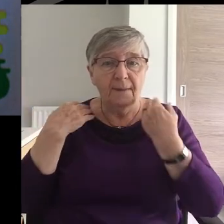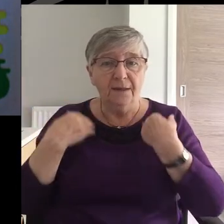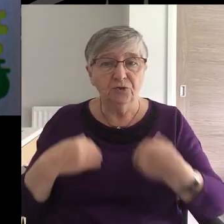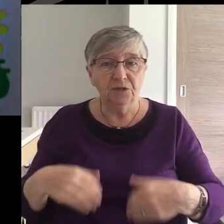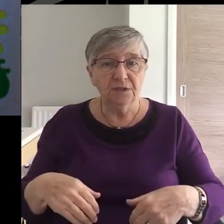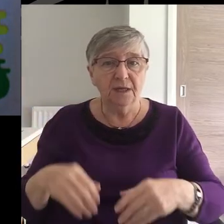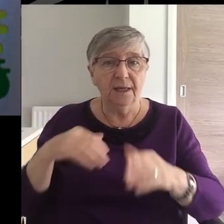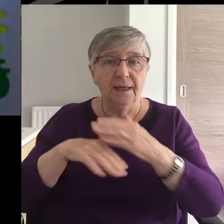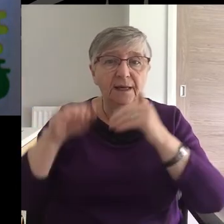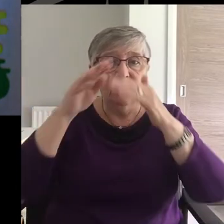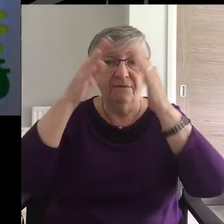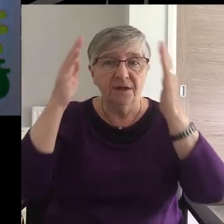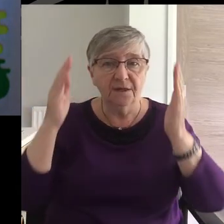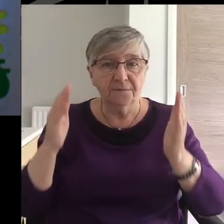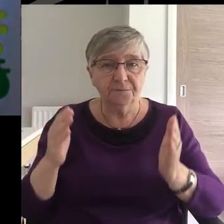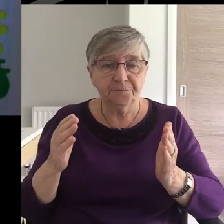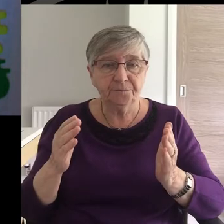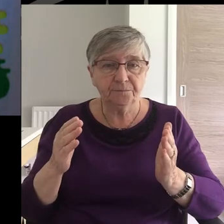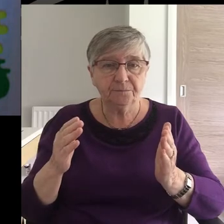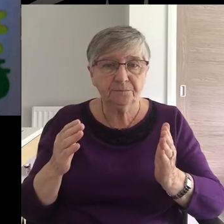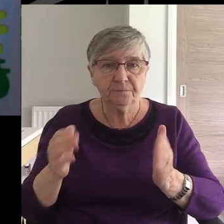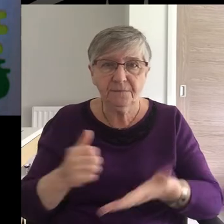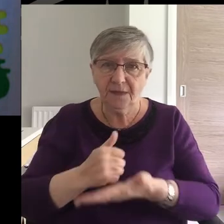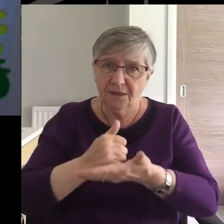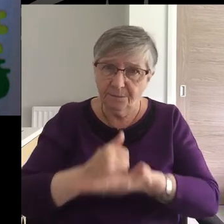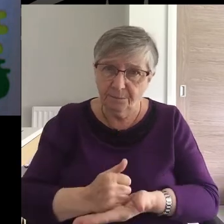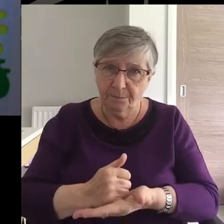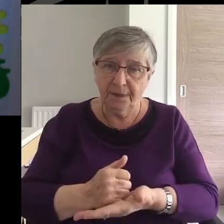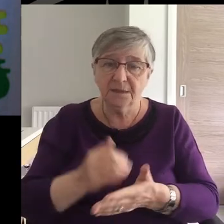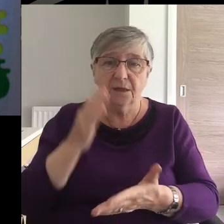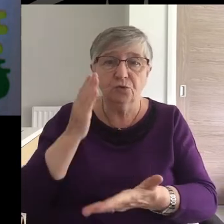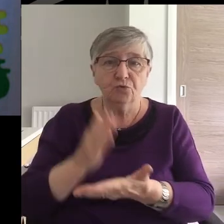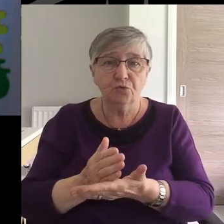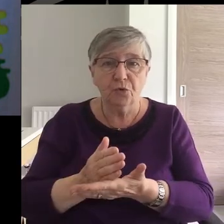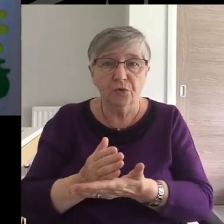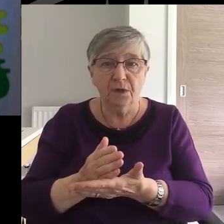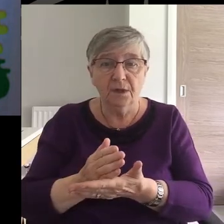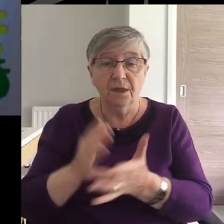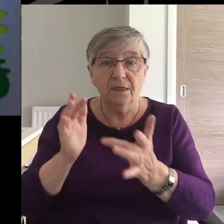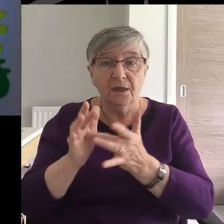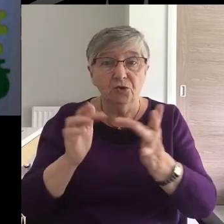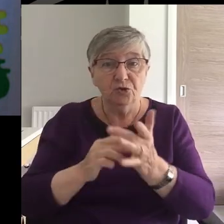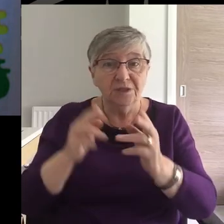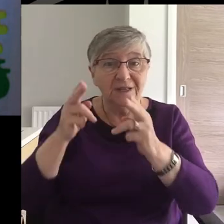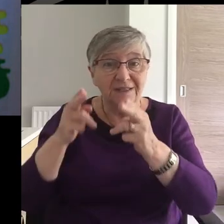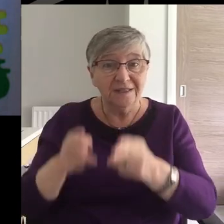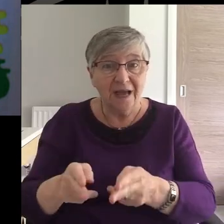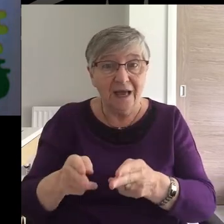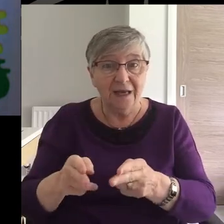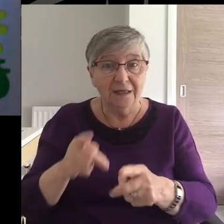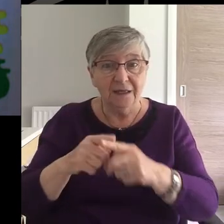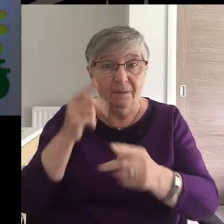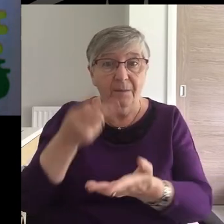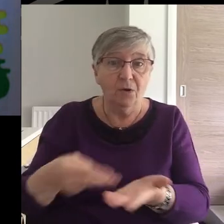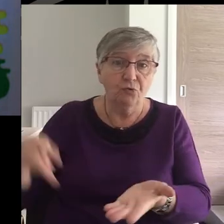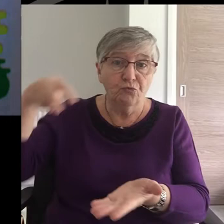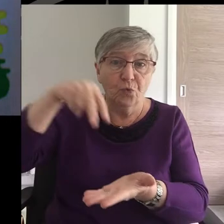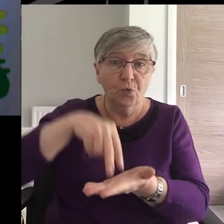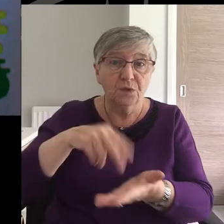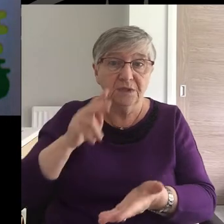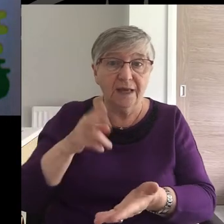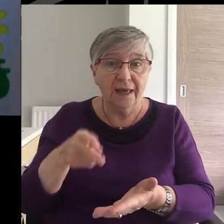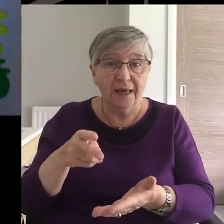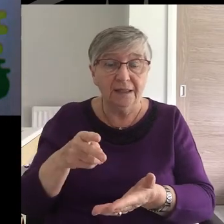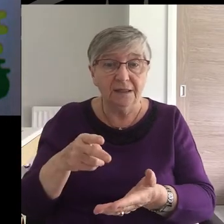It is a fundamental truth that Jesus died but rose again to